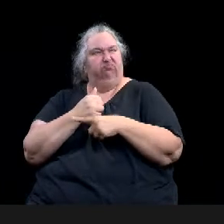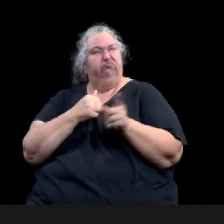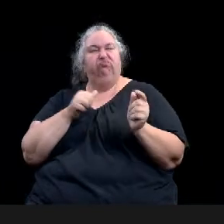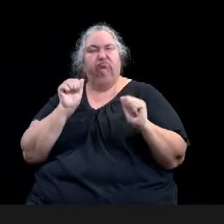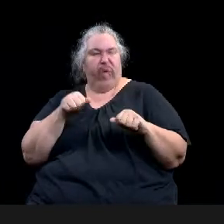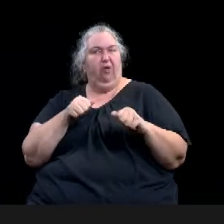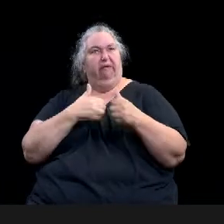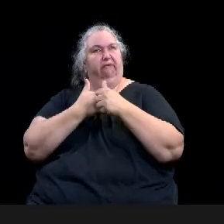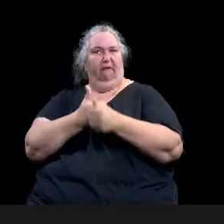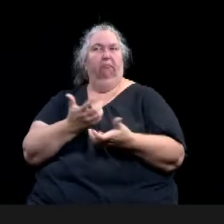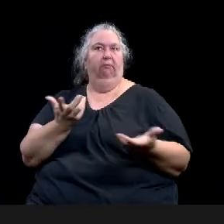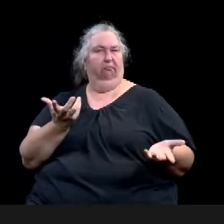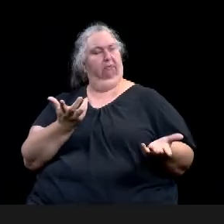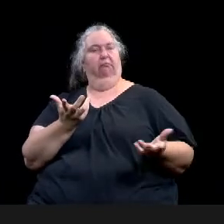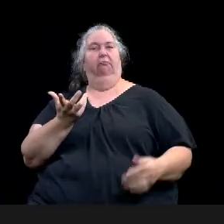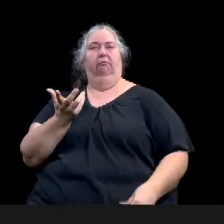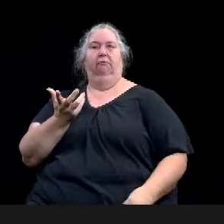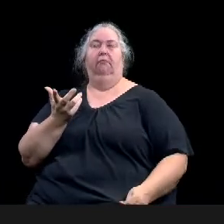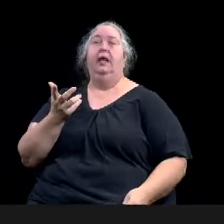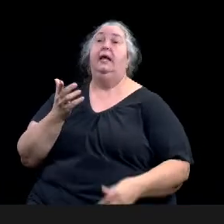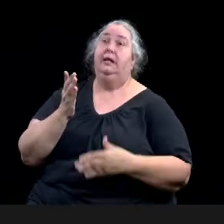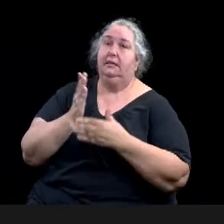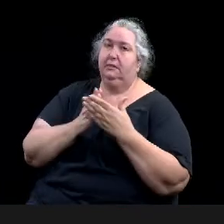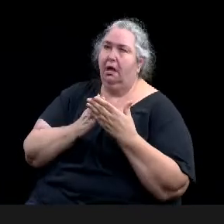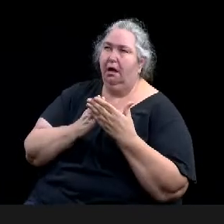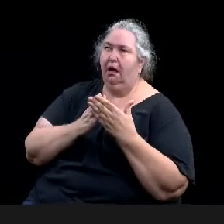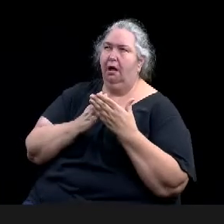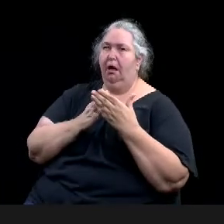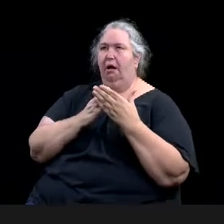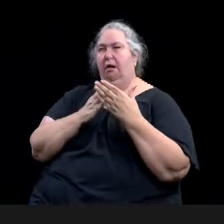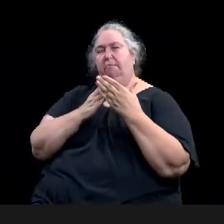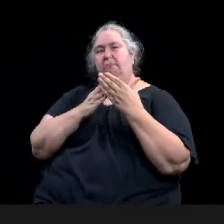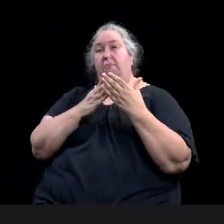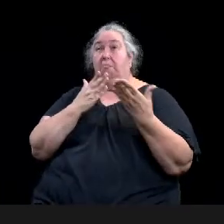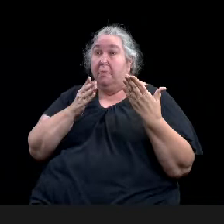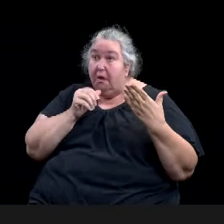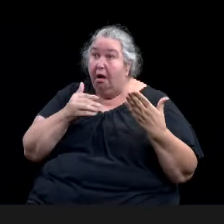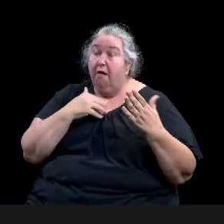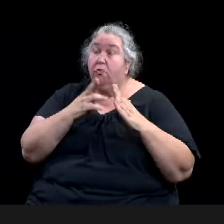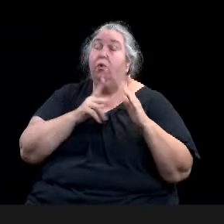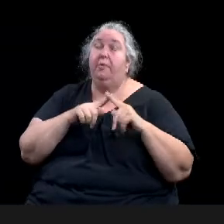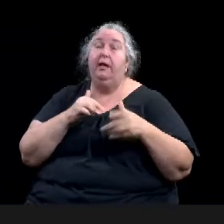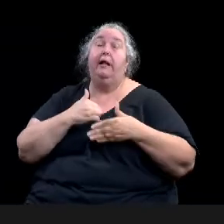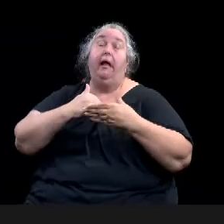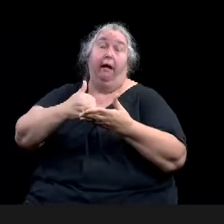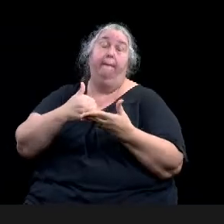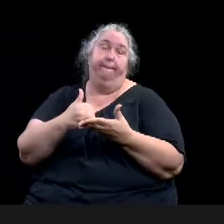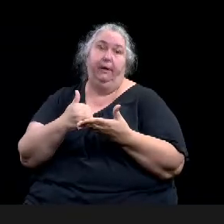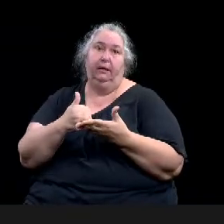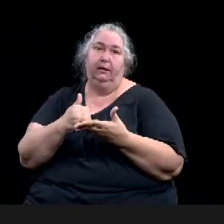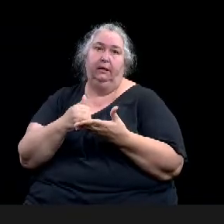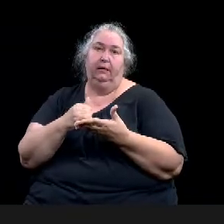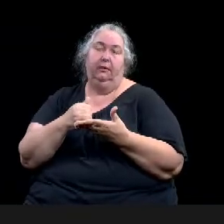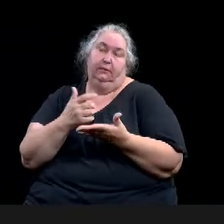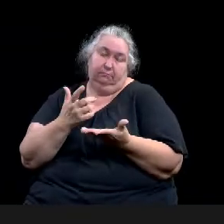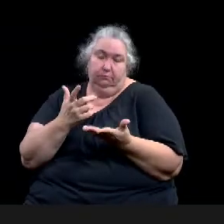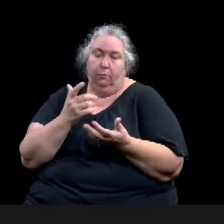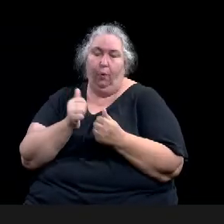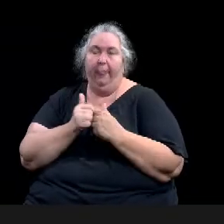they do not have them. So they must have bylaws. They need to have articles of incorporation filed with the secretary of state.